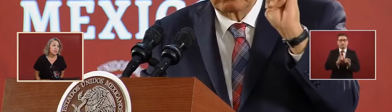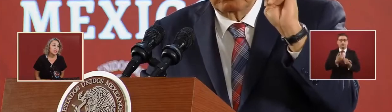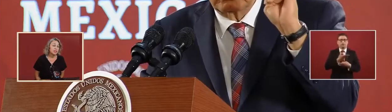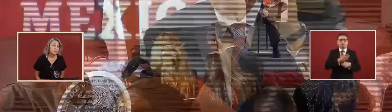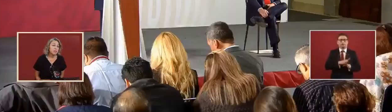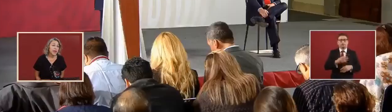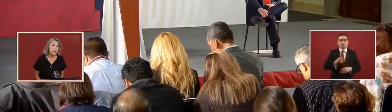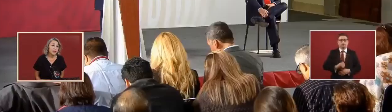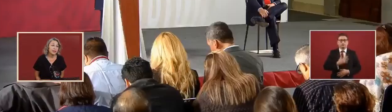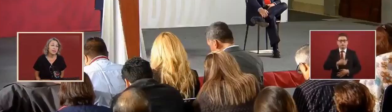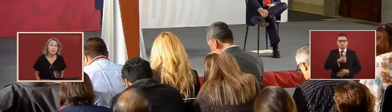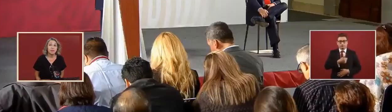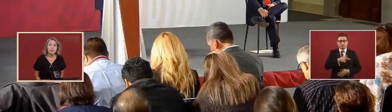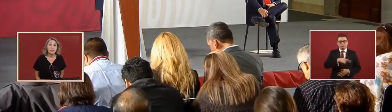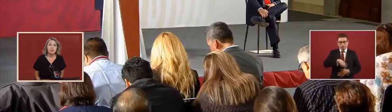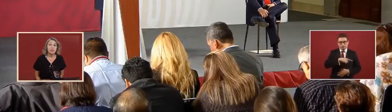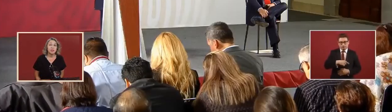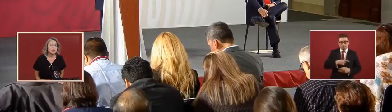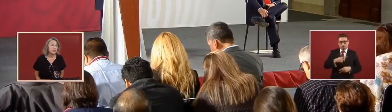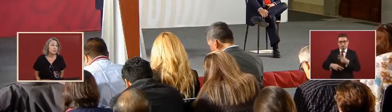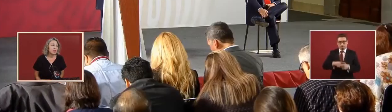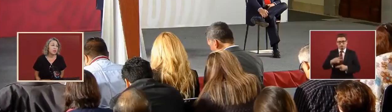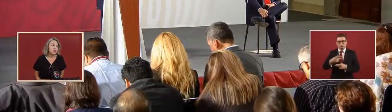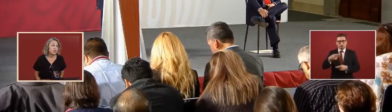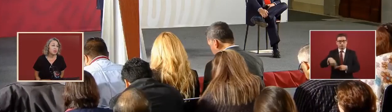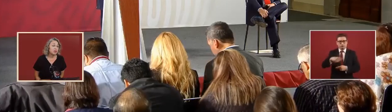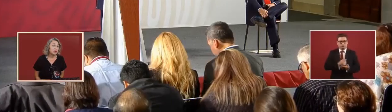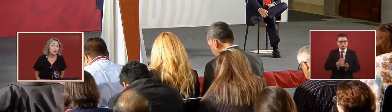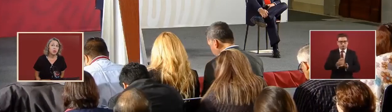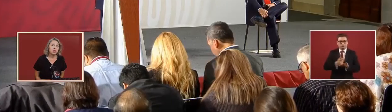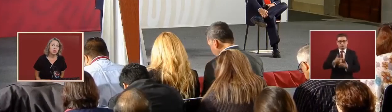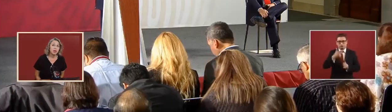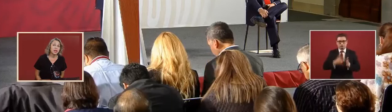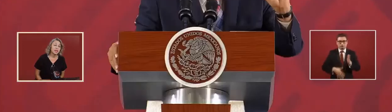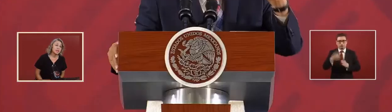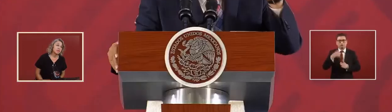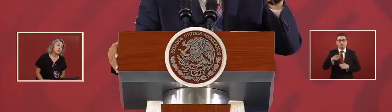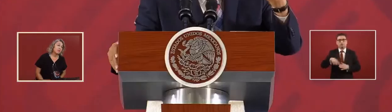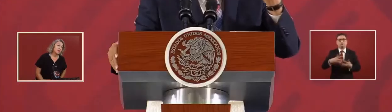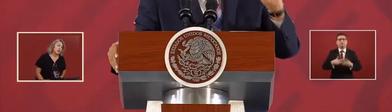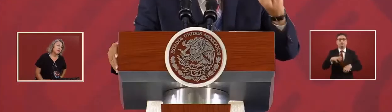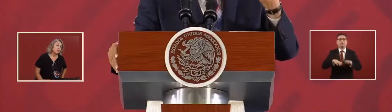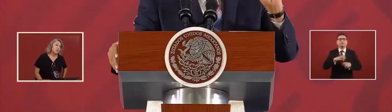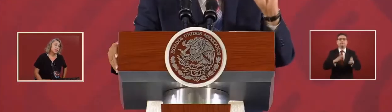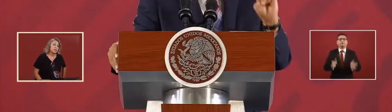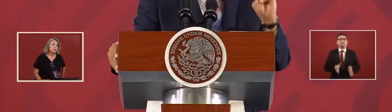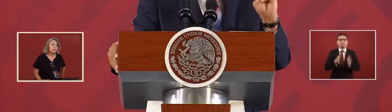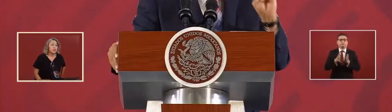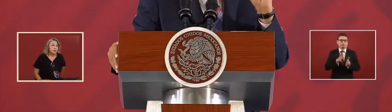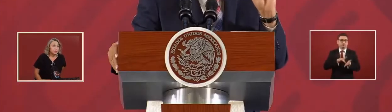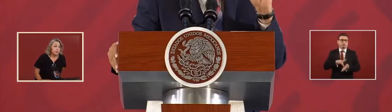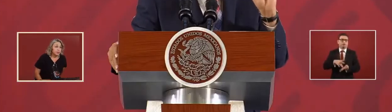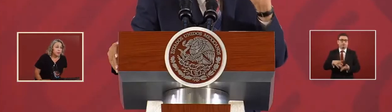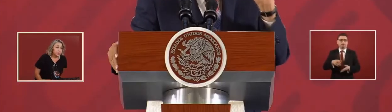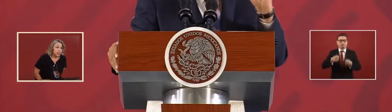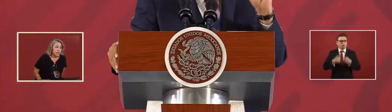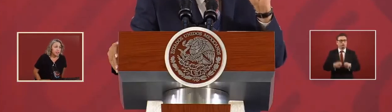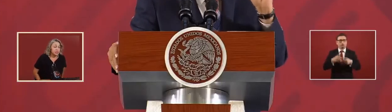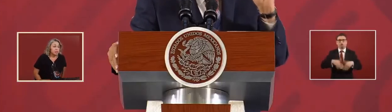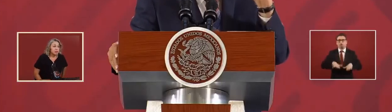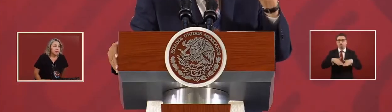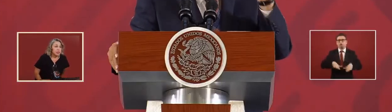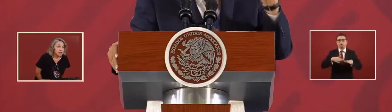to give low credits from the government and to assist